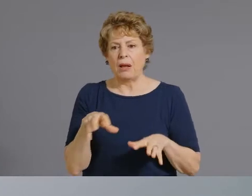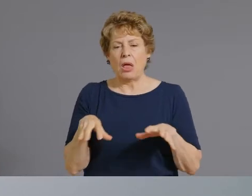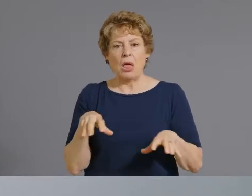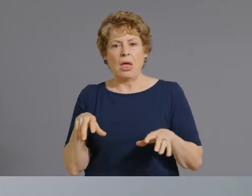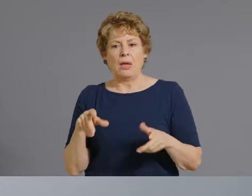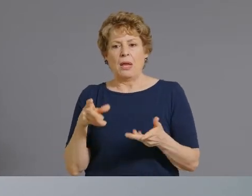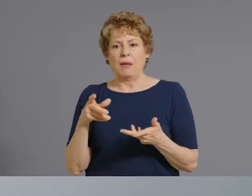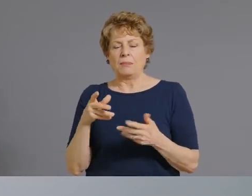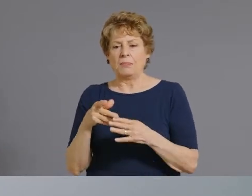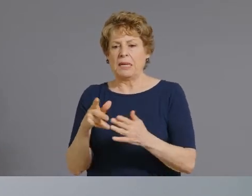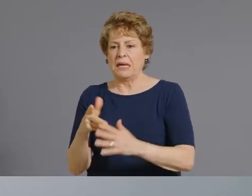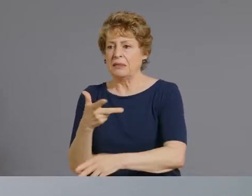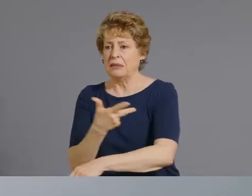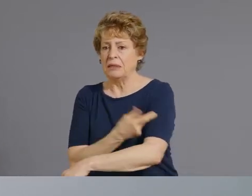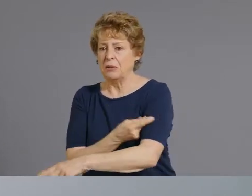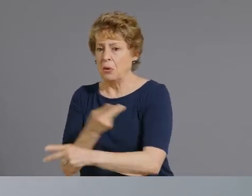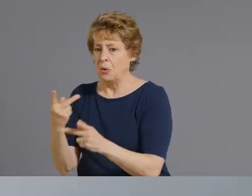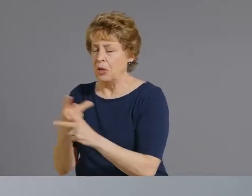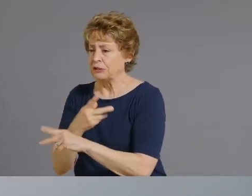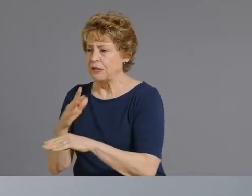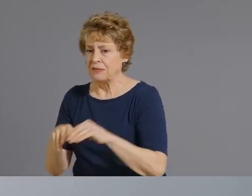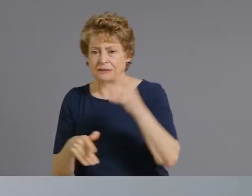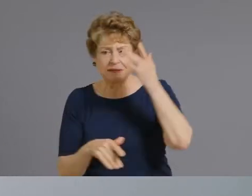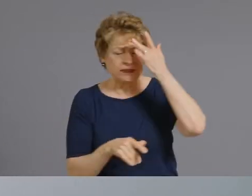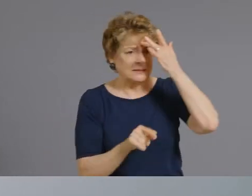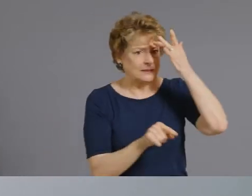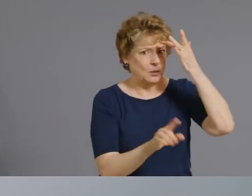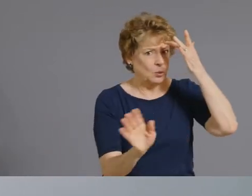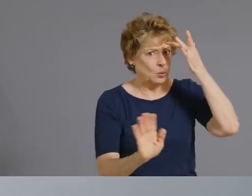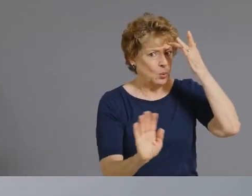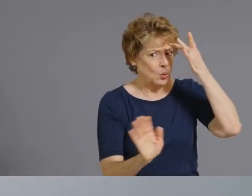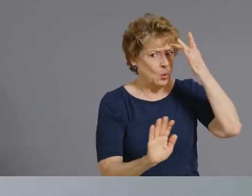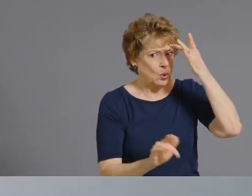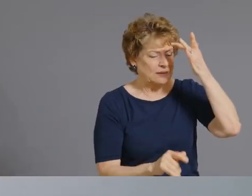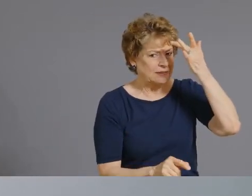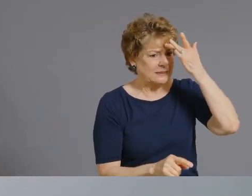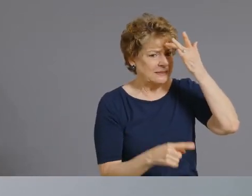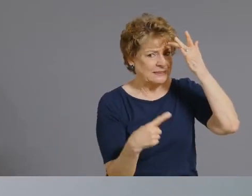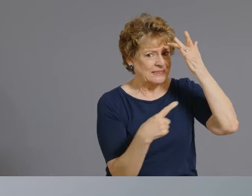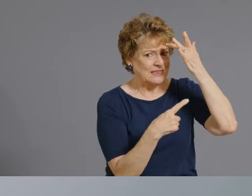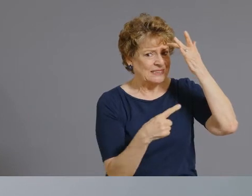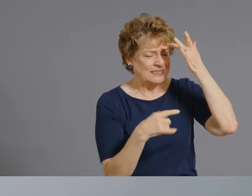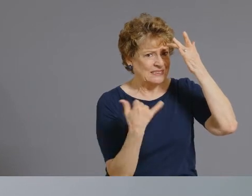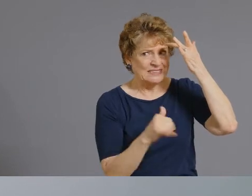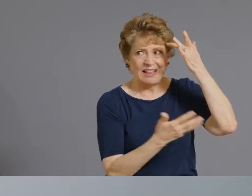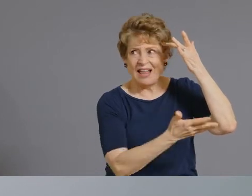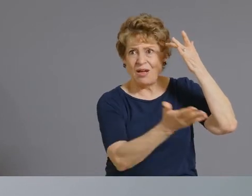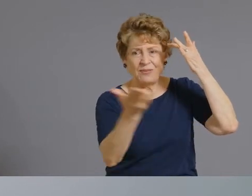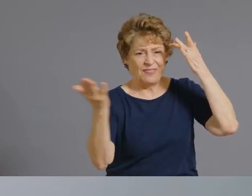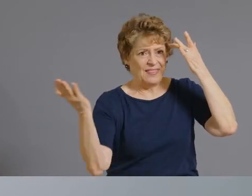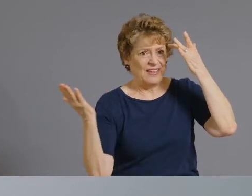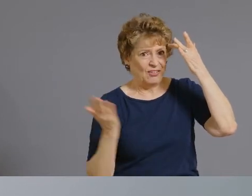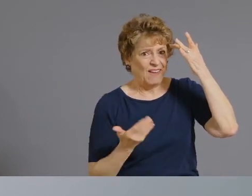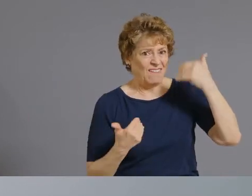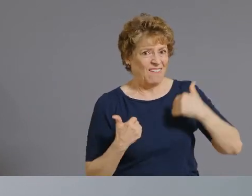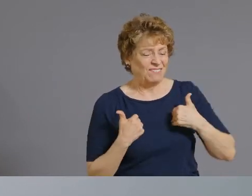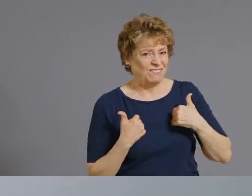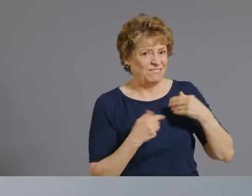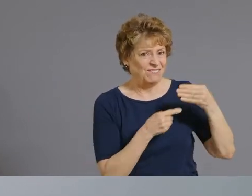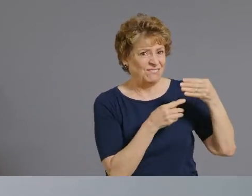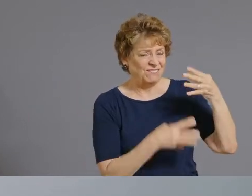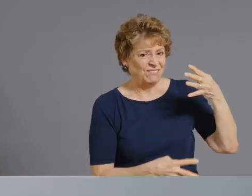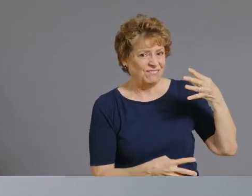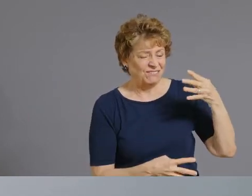in the world um we would like i mean i i understand that we are a big parental